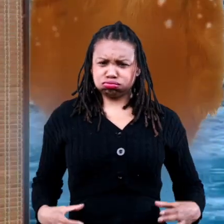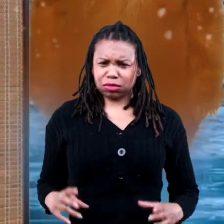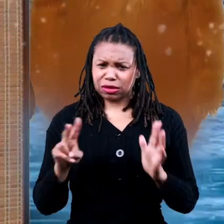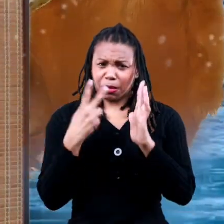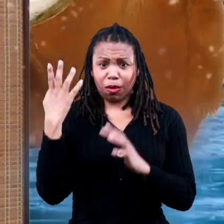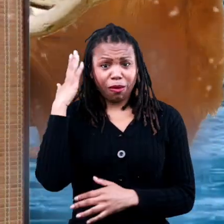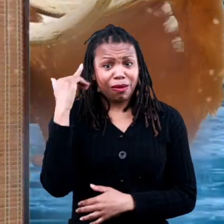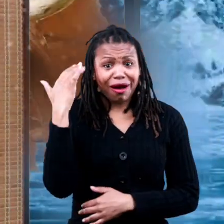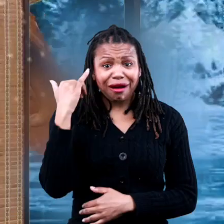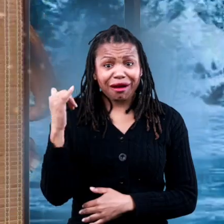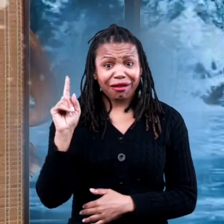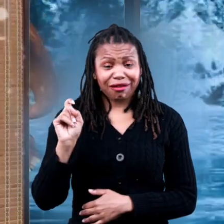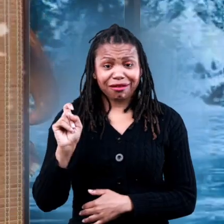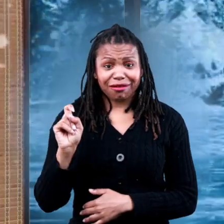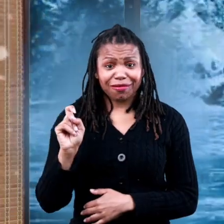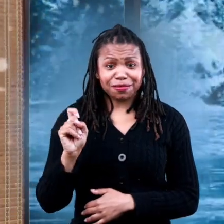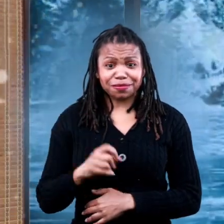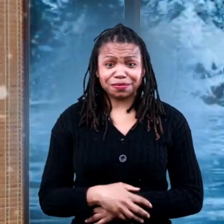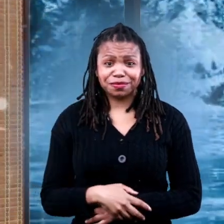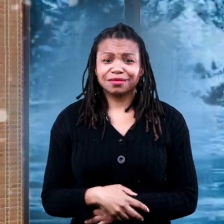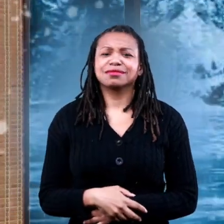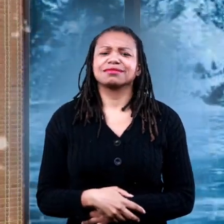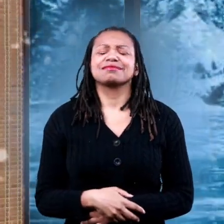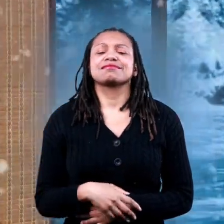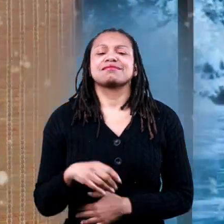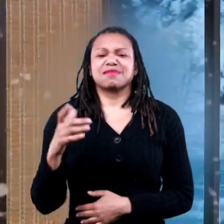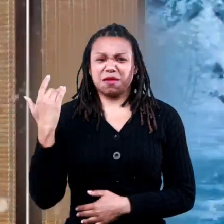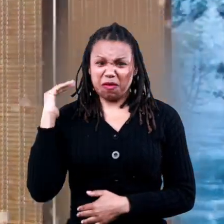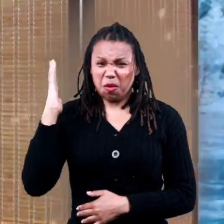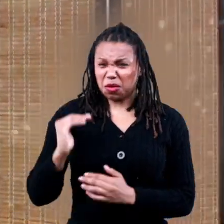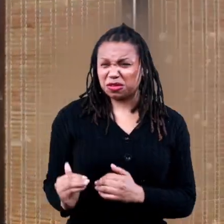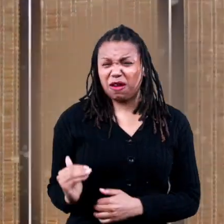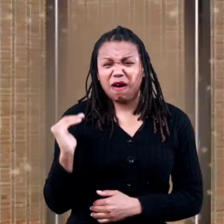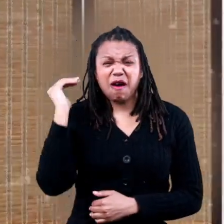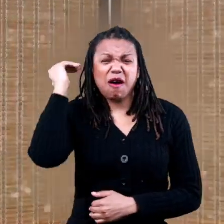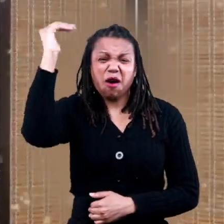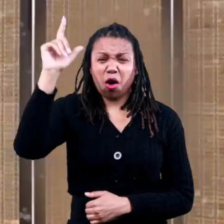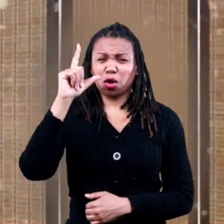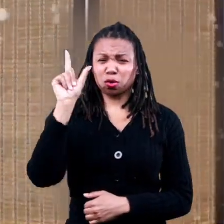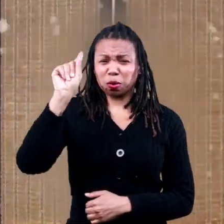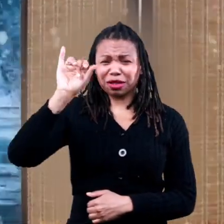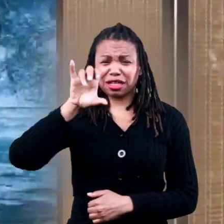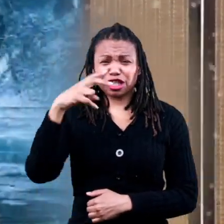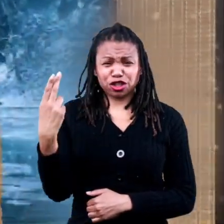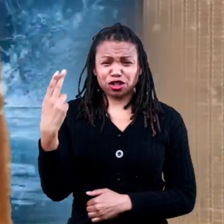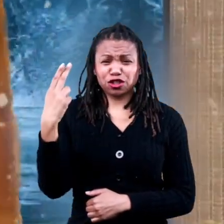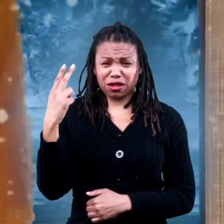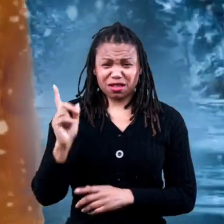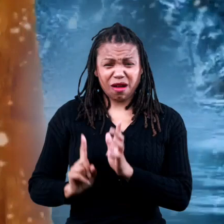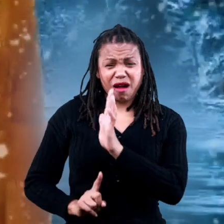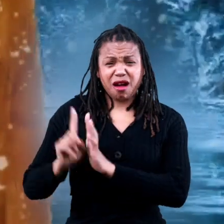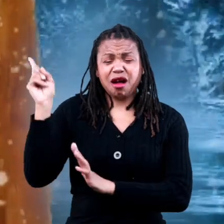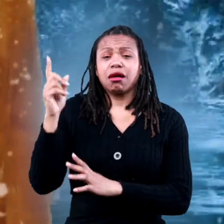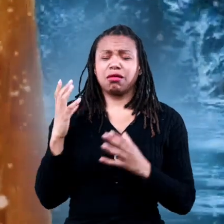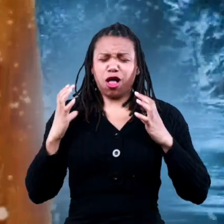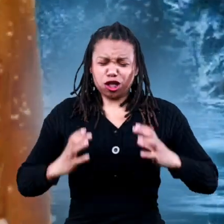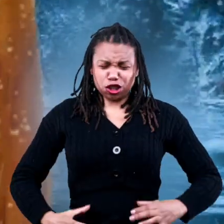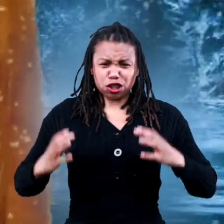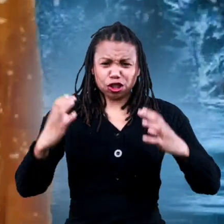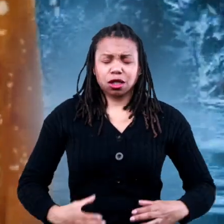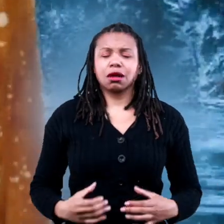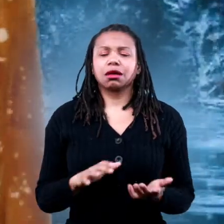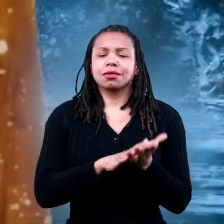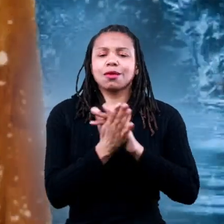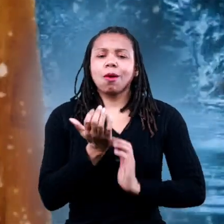the coarser outer layer of fur could be as long as 20 inches long and help the